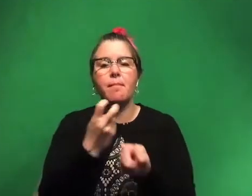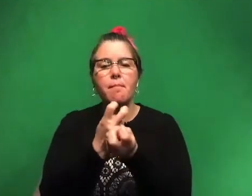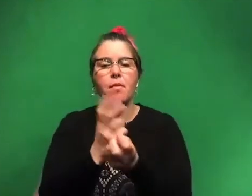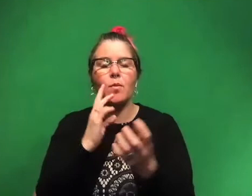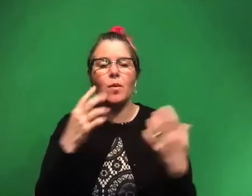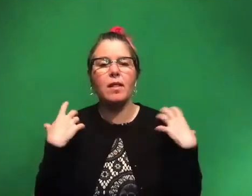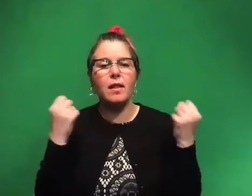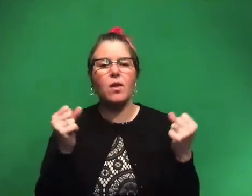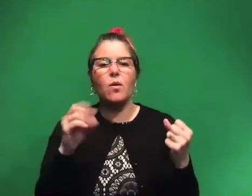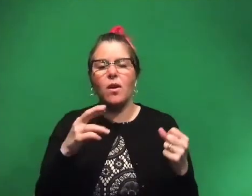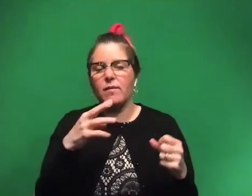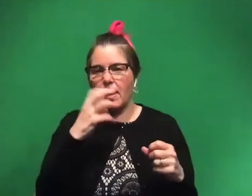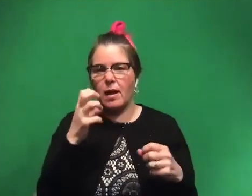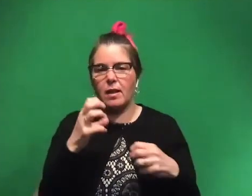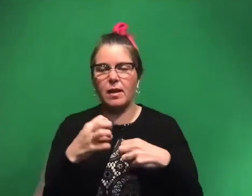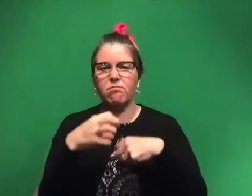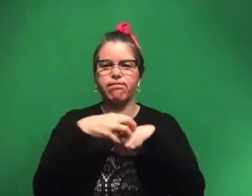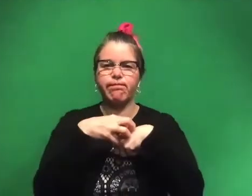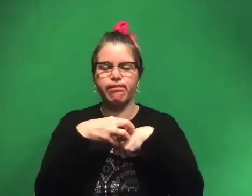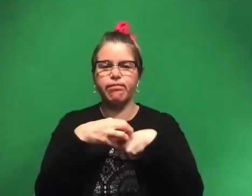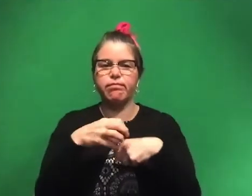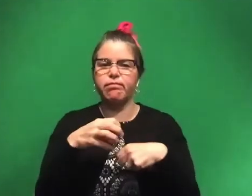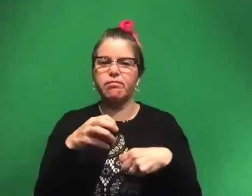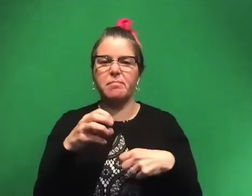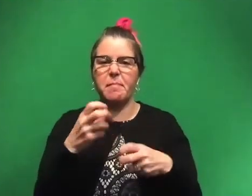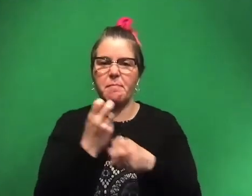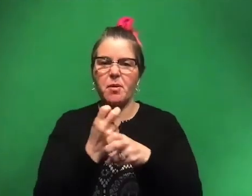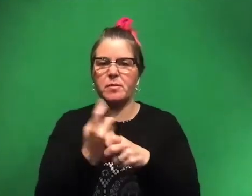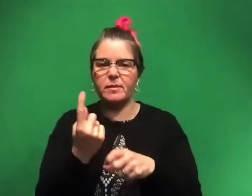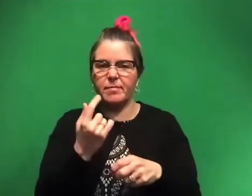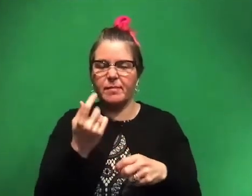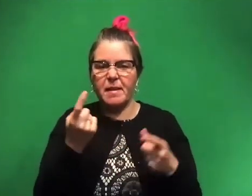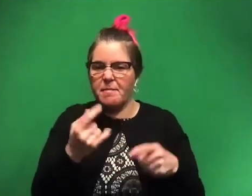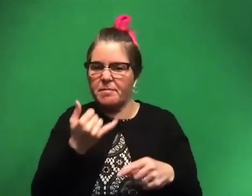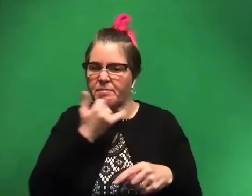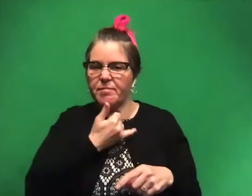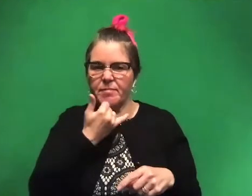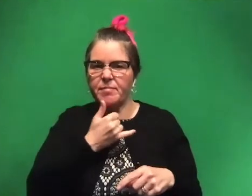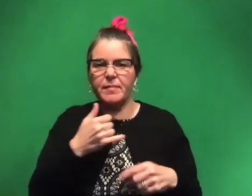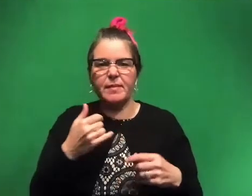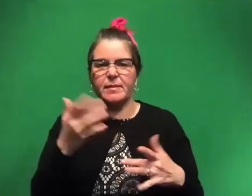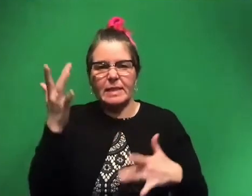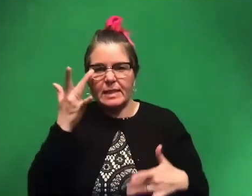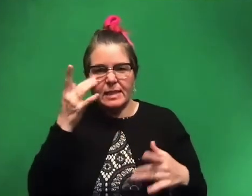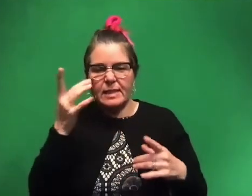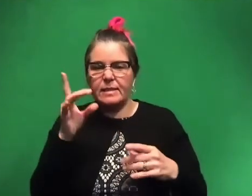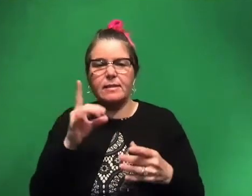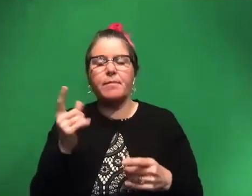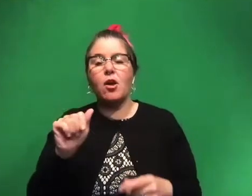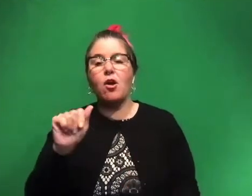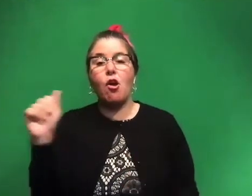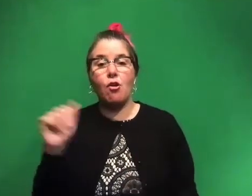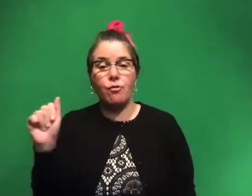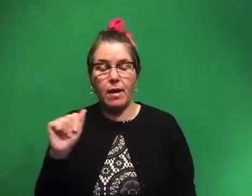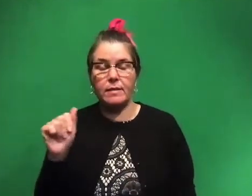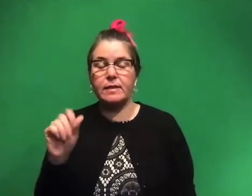really ugly mass of just kind of gnarly bones. Something's going on. Something's not right. There's a pathology there. Um, arthritis. So we have a